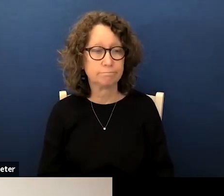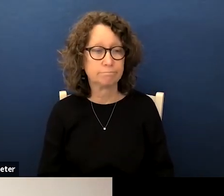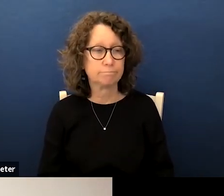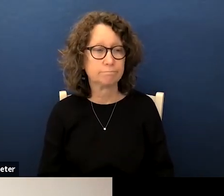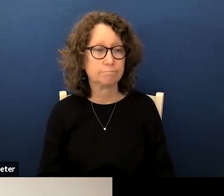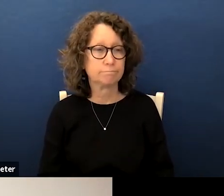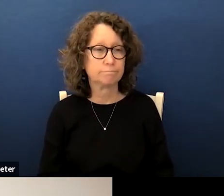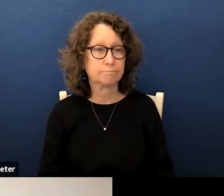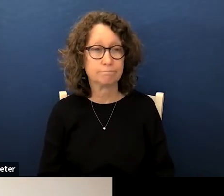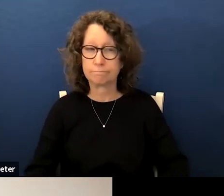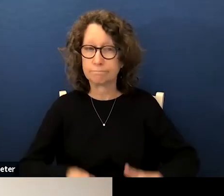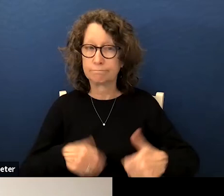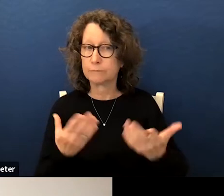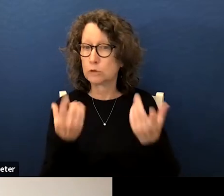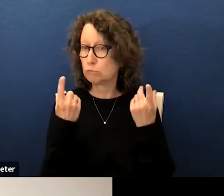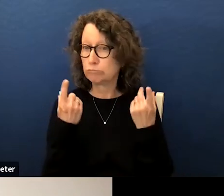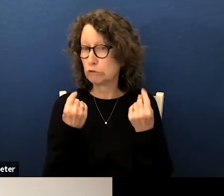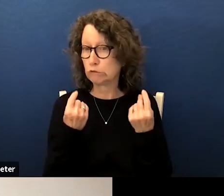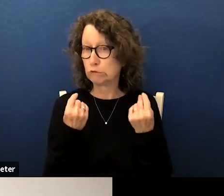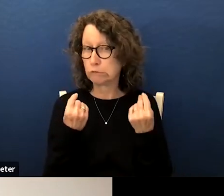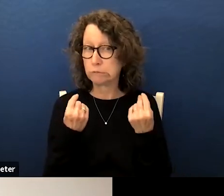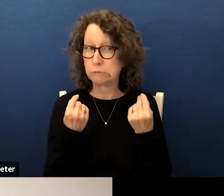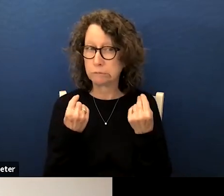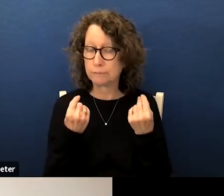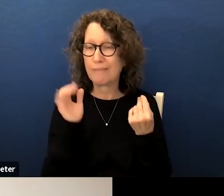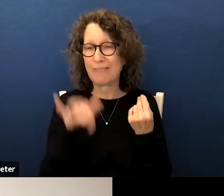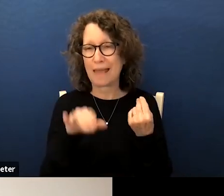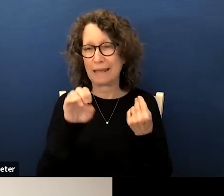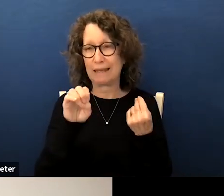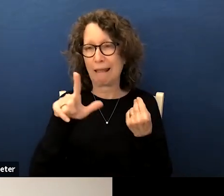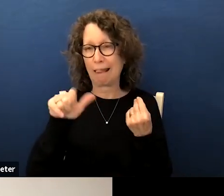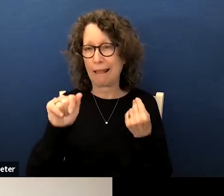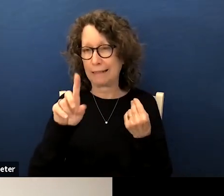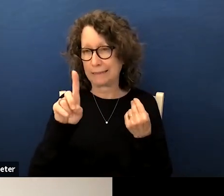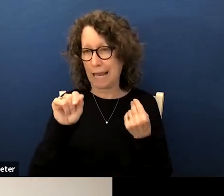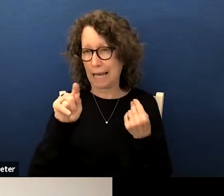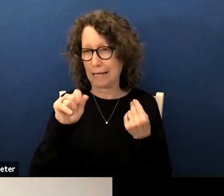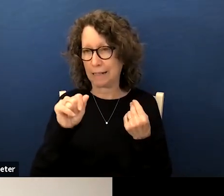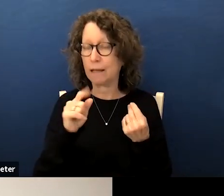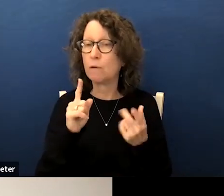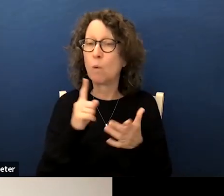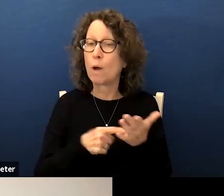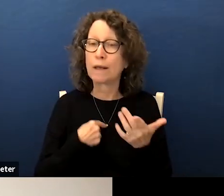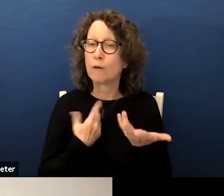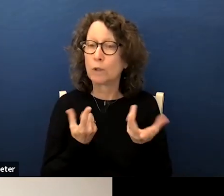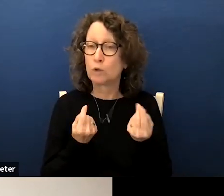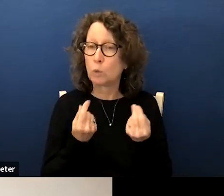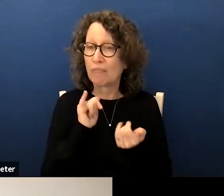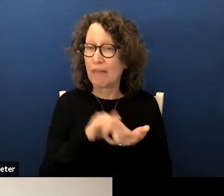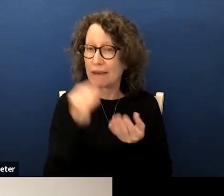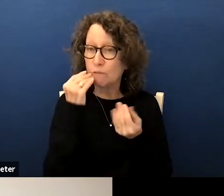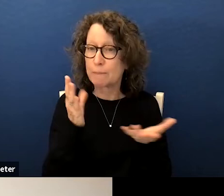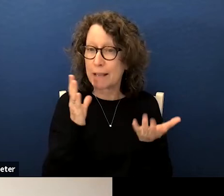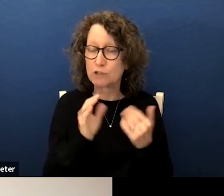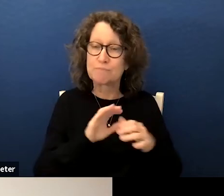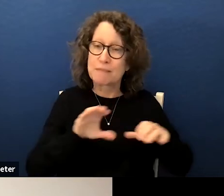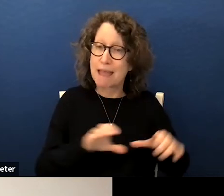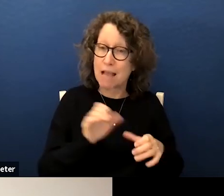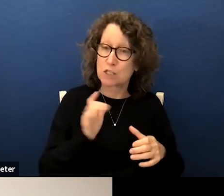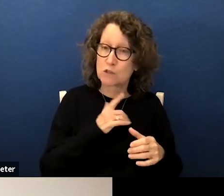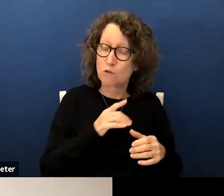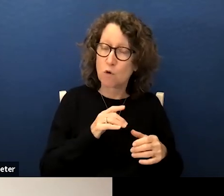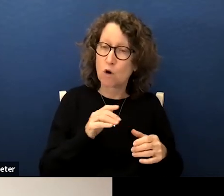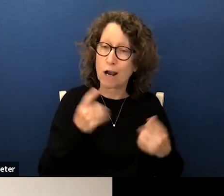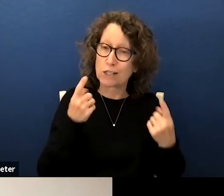so what do we do with that data that is our ela data what have we done our actions for our achievement and